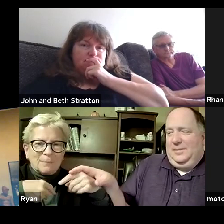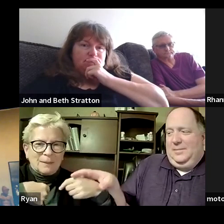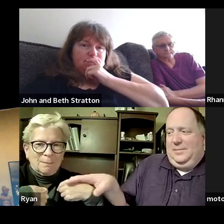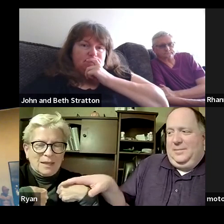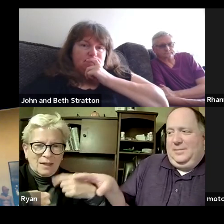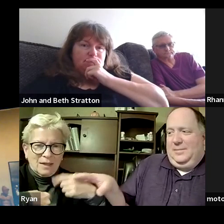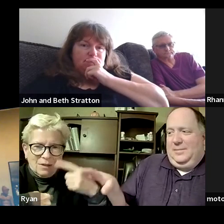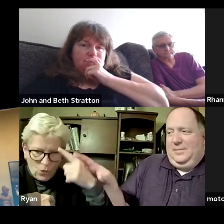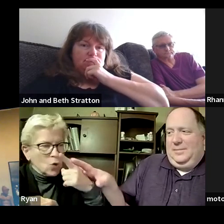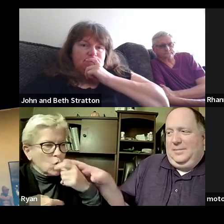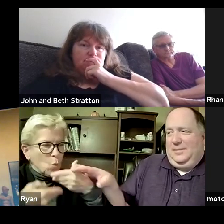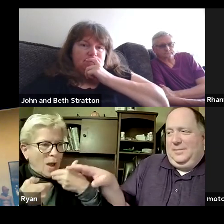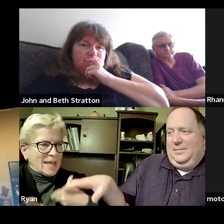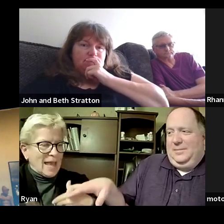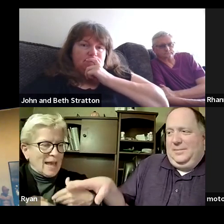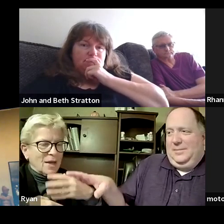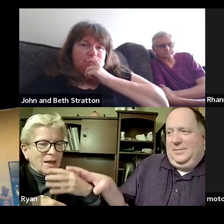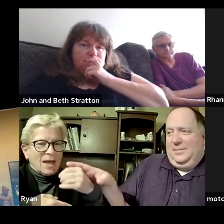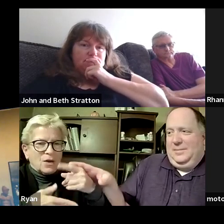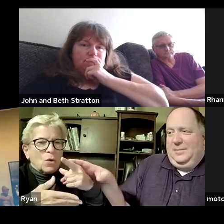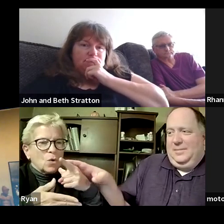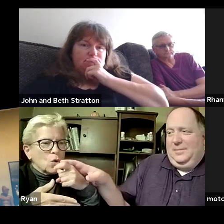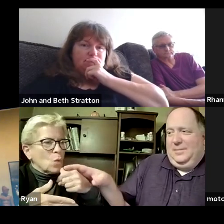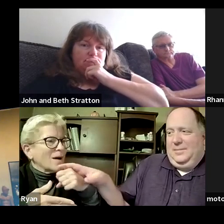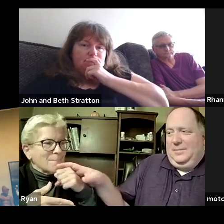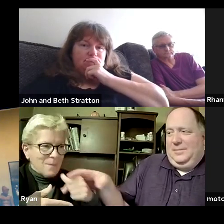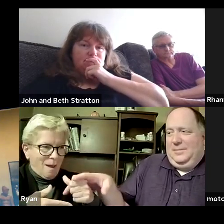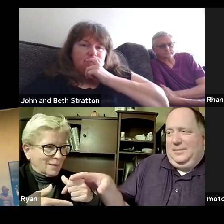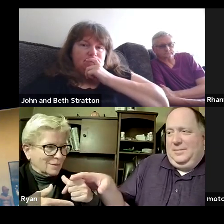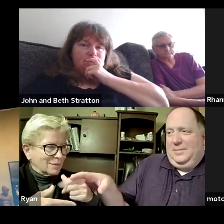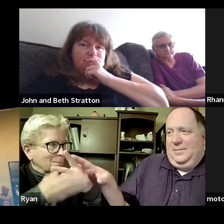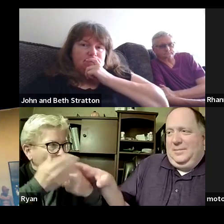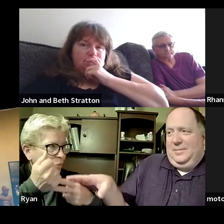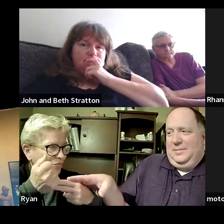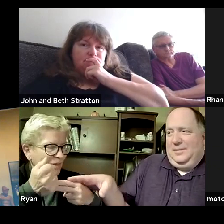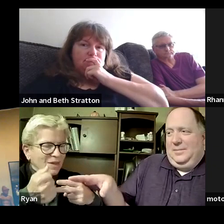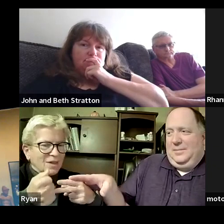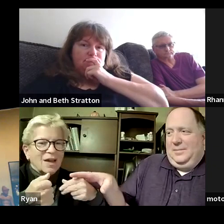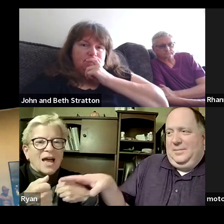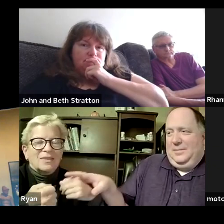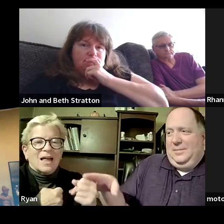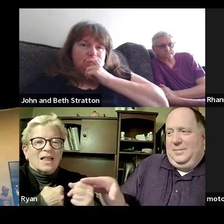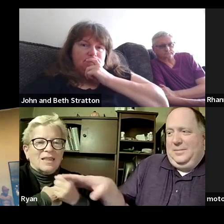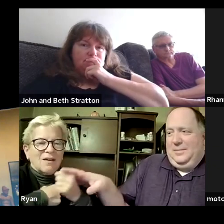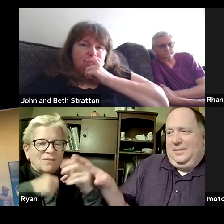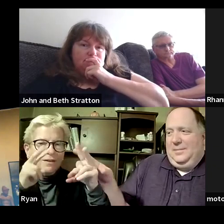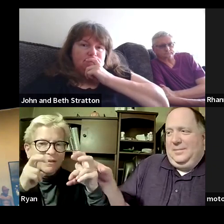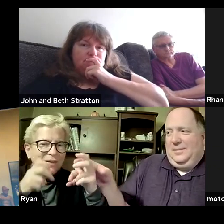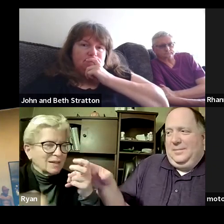what i am not you truly embody the adage love is blind and it knows no